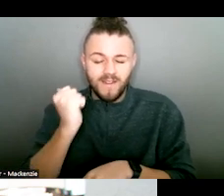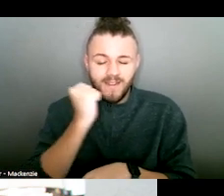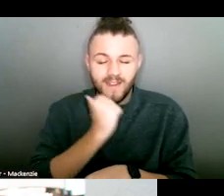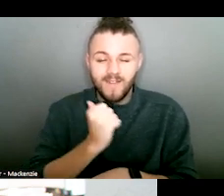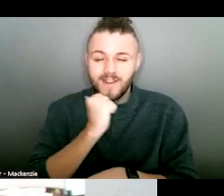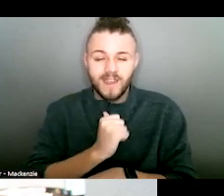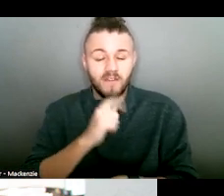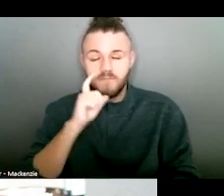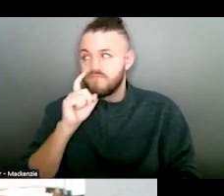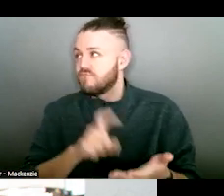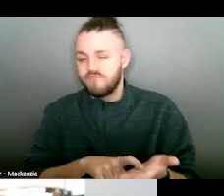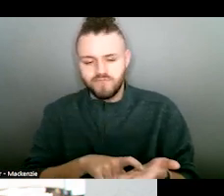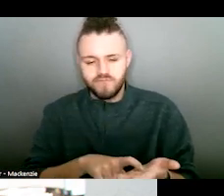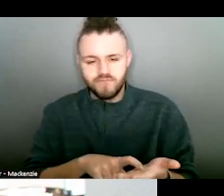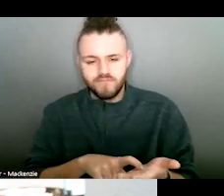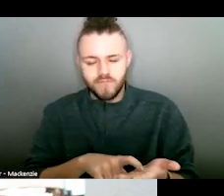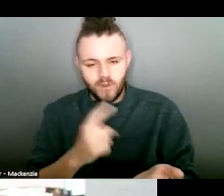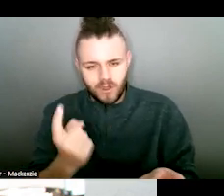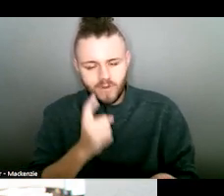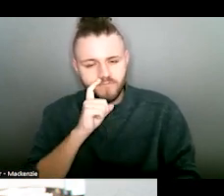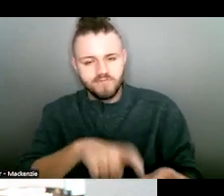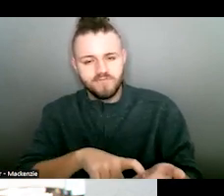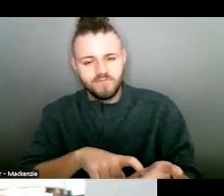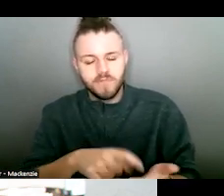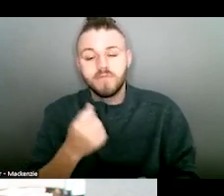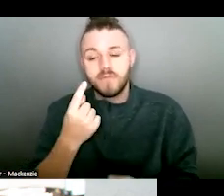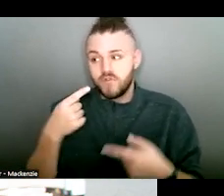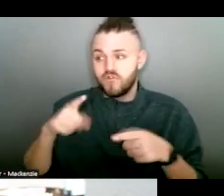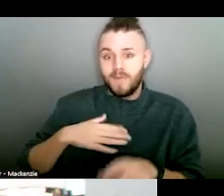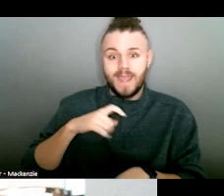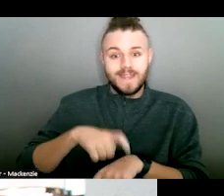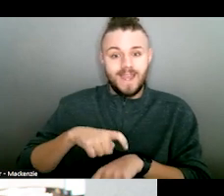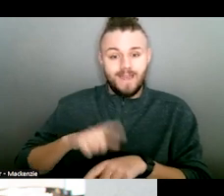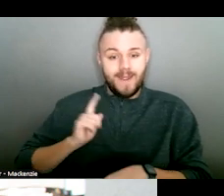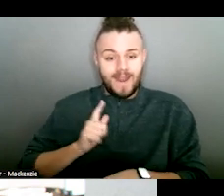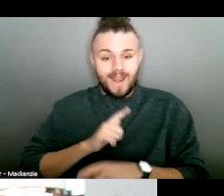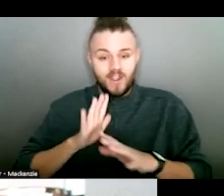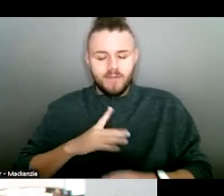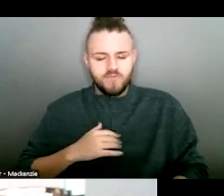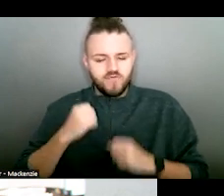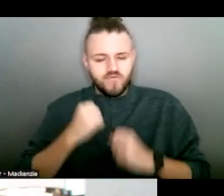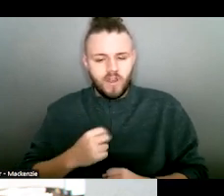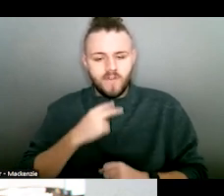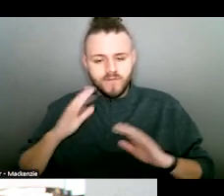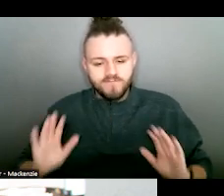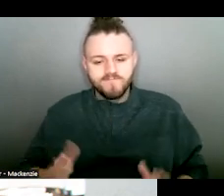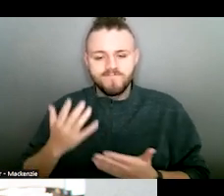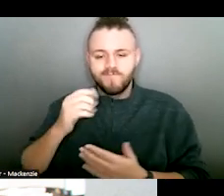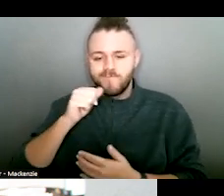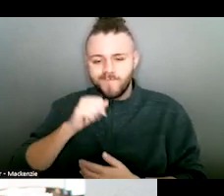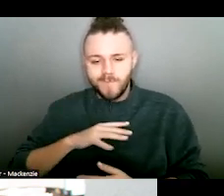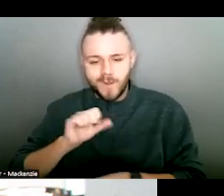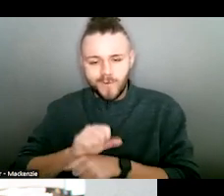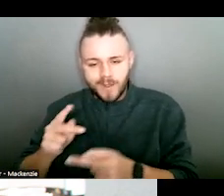and every day does not go unnoticed. Throughout my time in the legislature, I have been a strong voice for policies promoting women in the